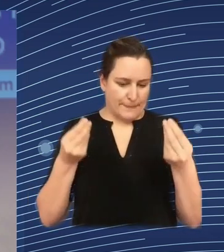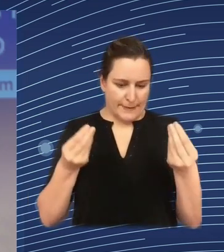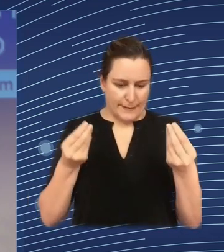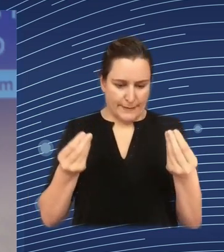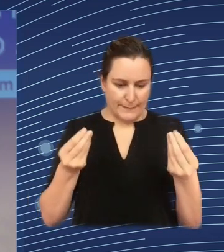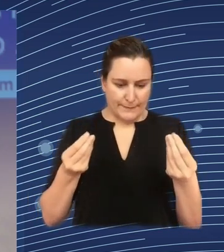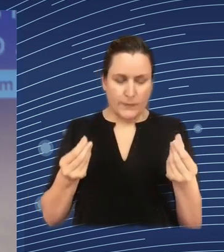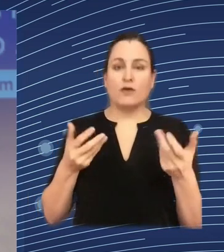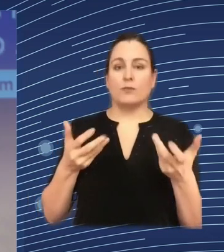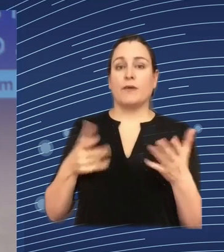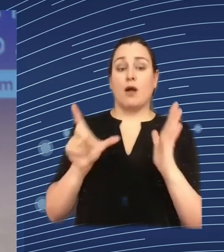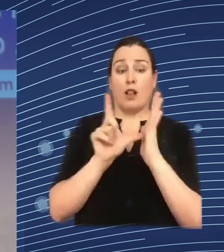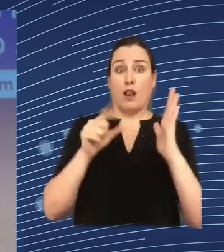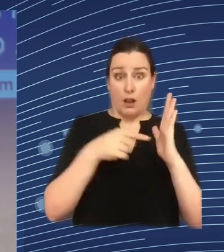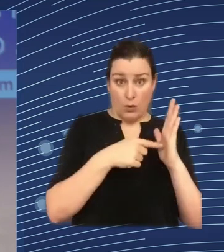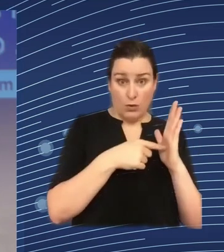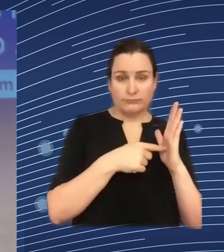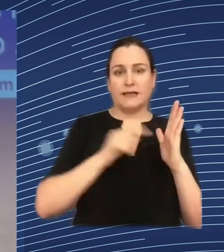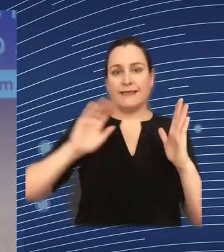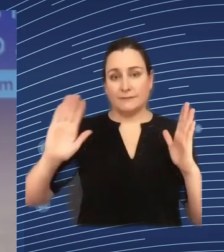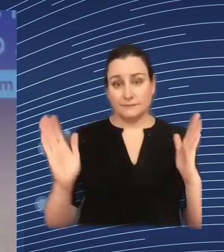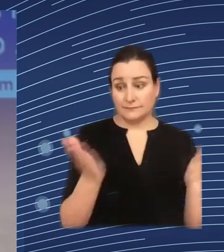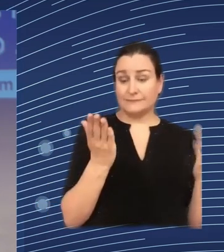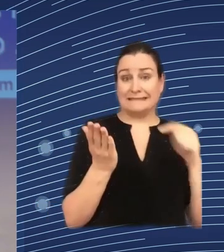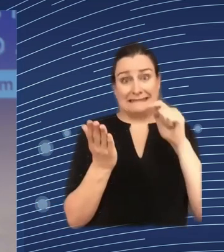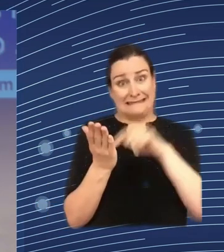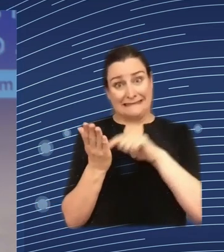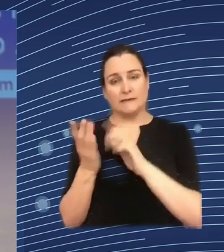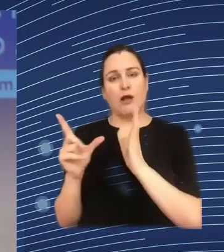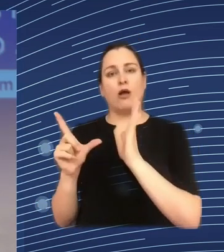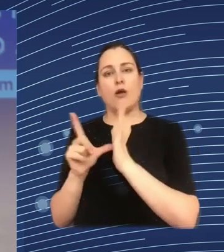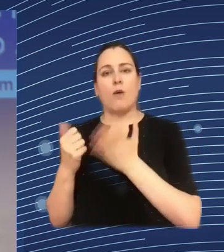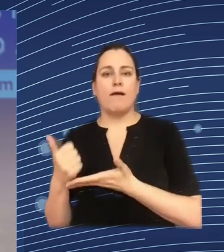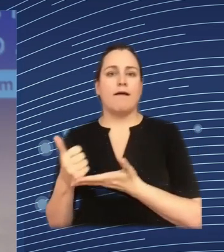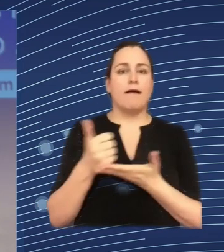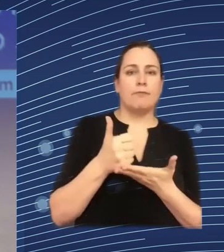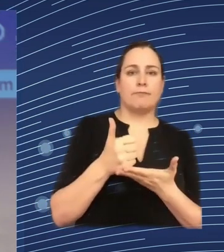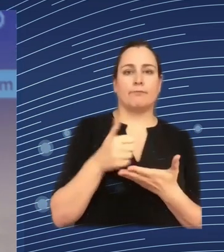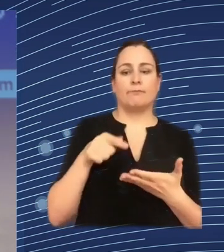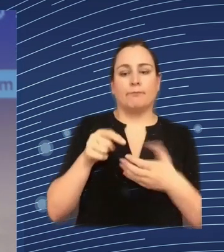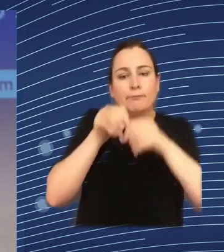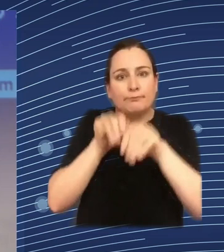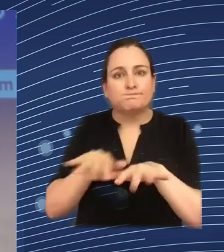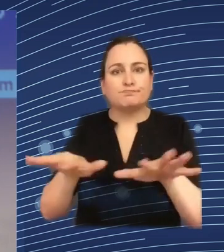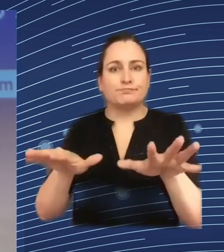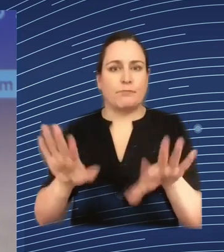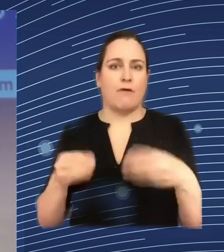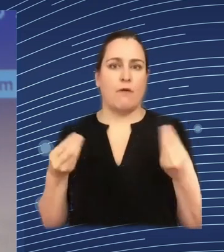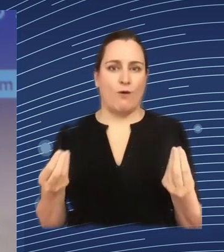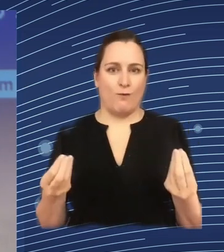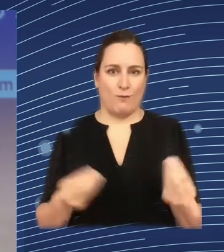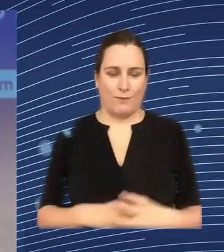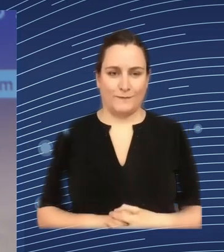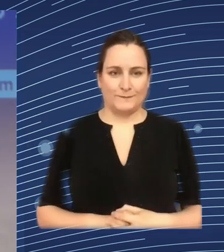process so that's what I wanted to say if we don't have that that laws